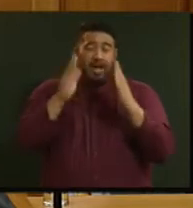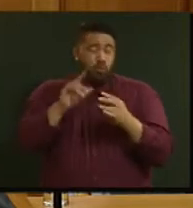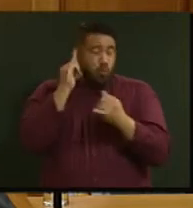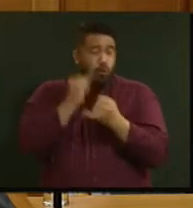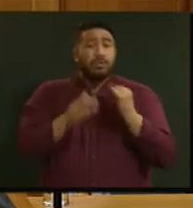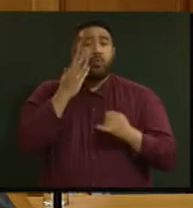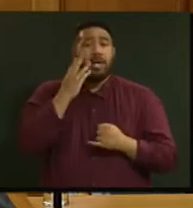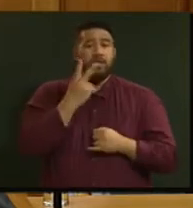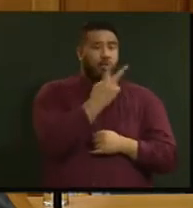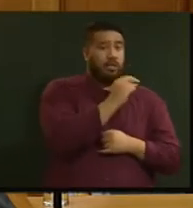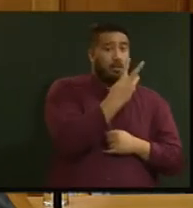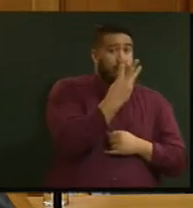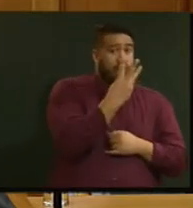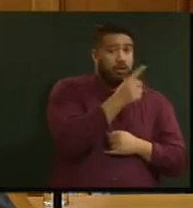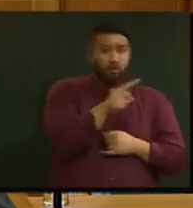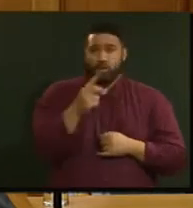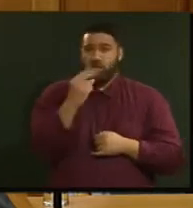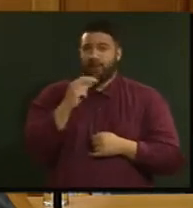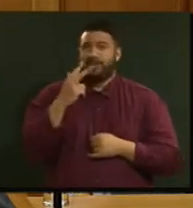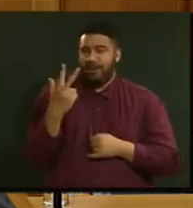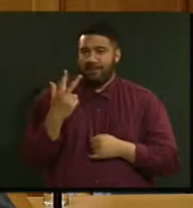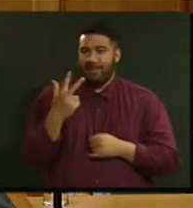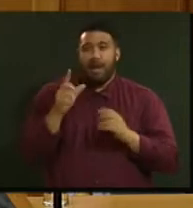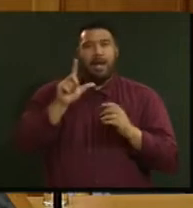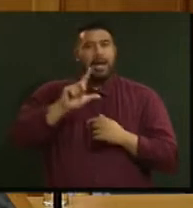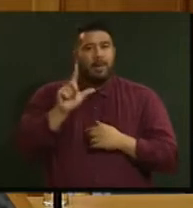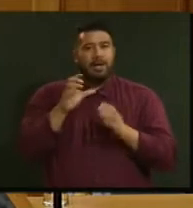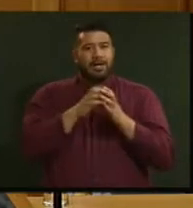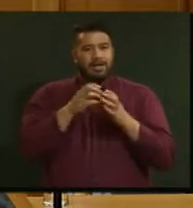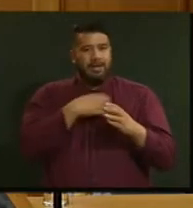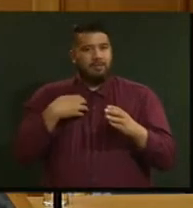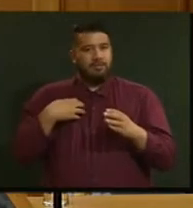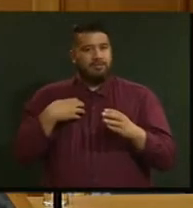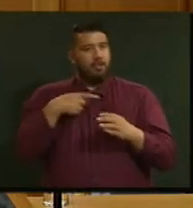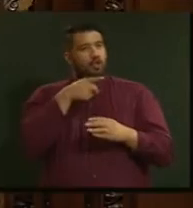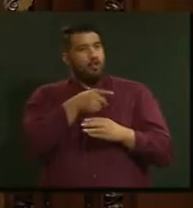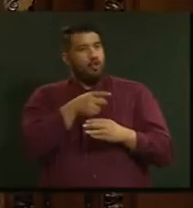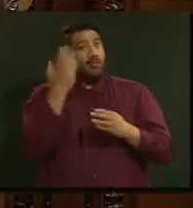2008, during which period the Labor Government did absolutely nothing.